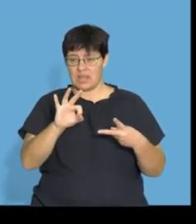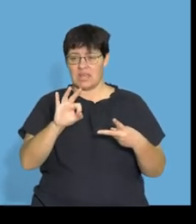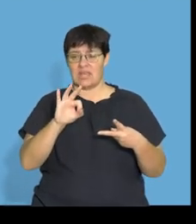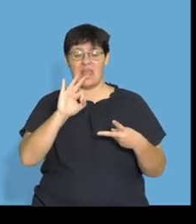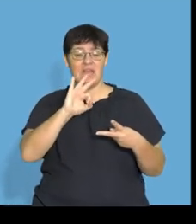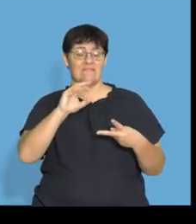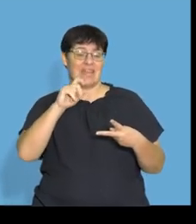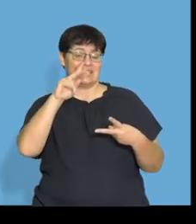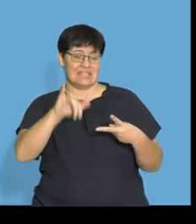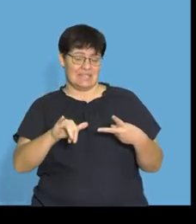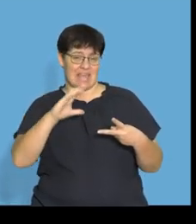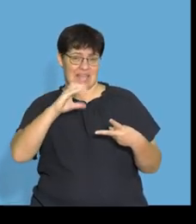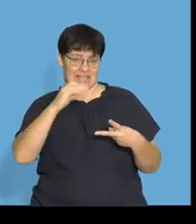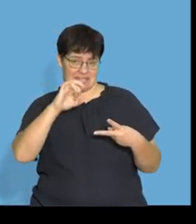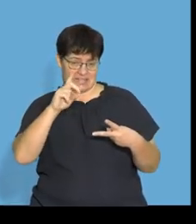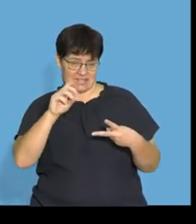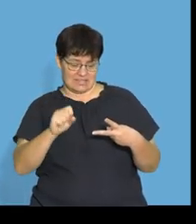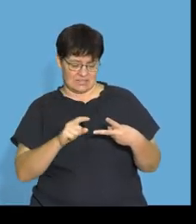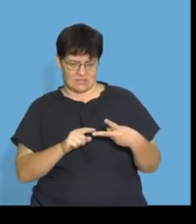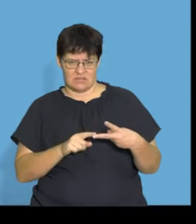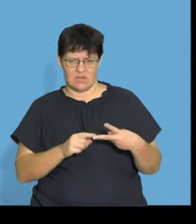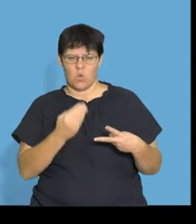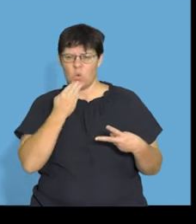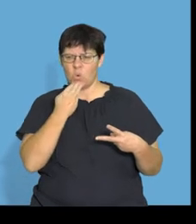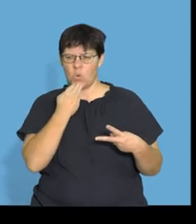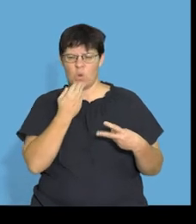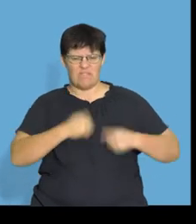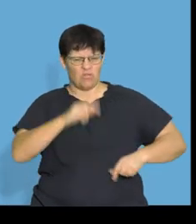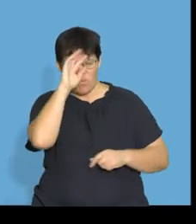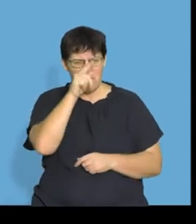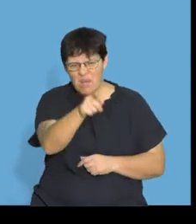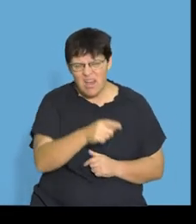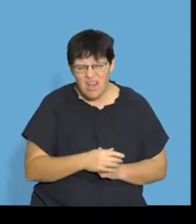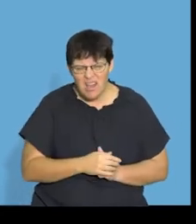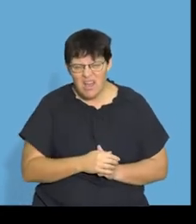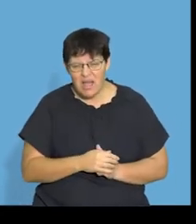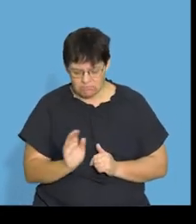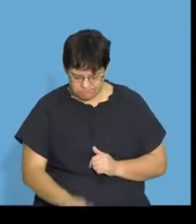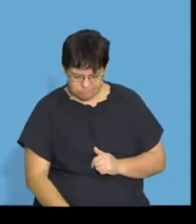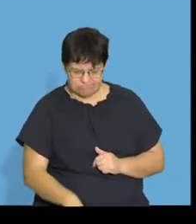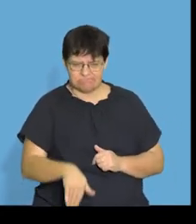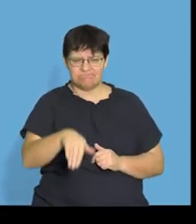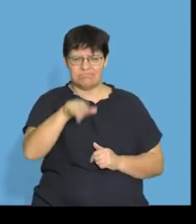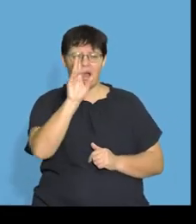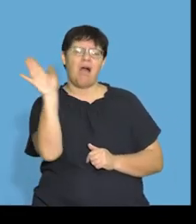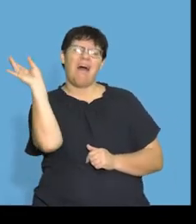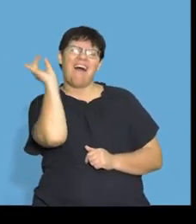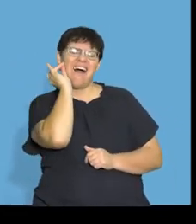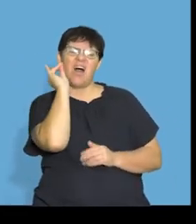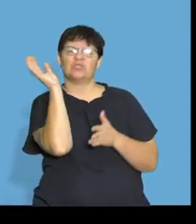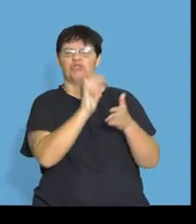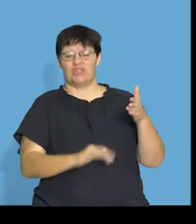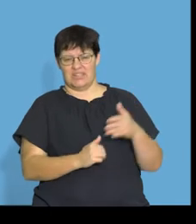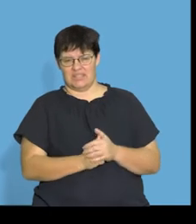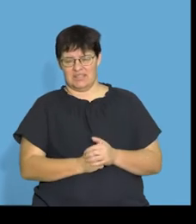kids, three fatty acids. Who was fat? I don't know if you remember, right, when you were growing up. You might have heard the